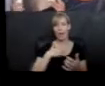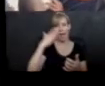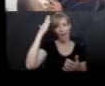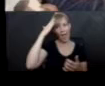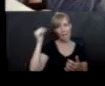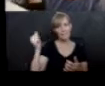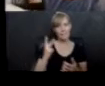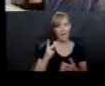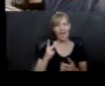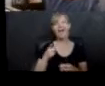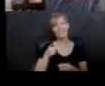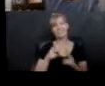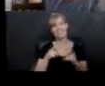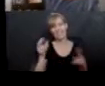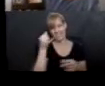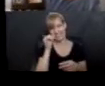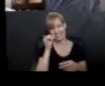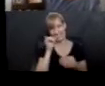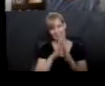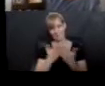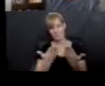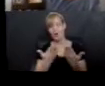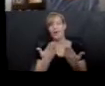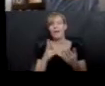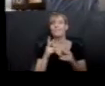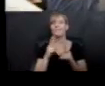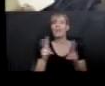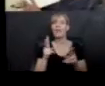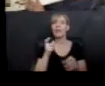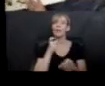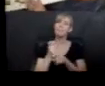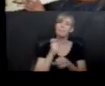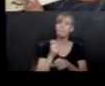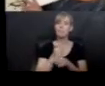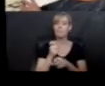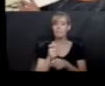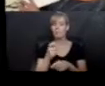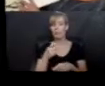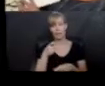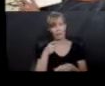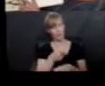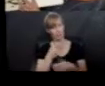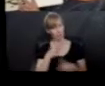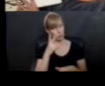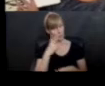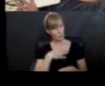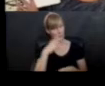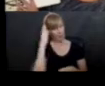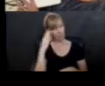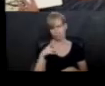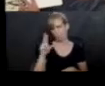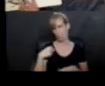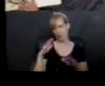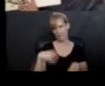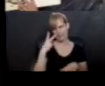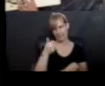This is a very silly book. It has a very sort of deadpan voice, right? Have you seen my hat? No, have not seen any hats around